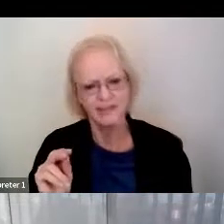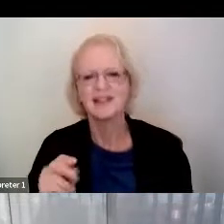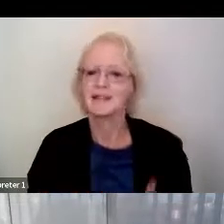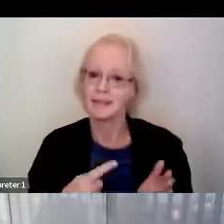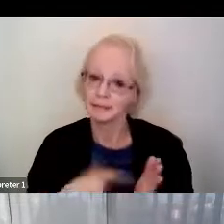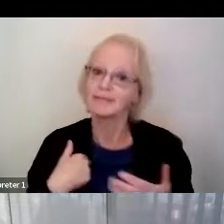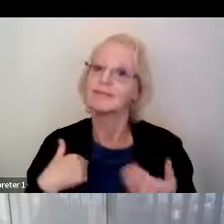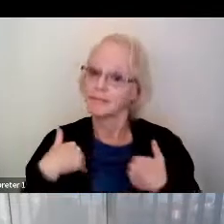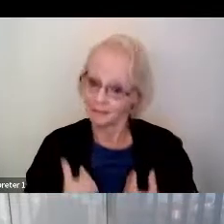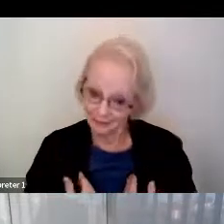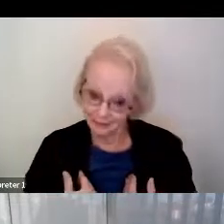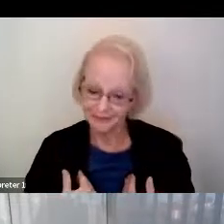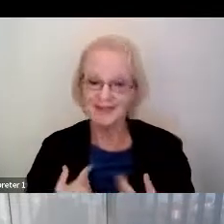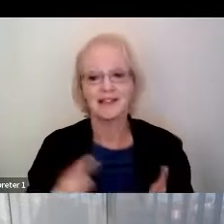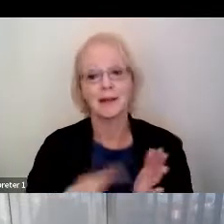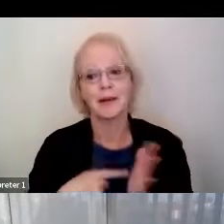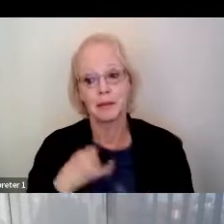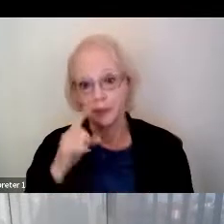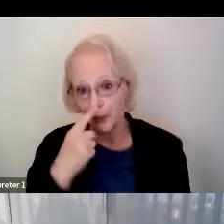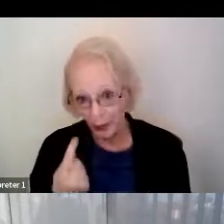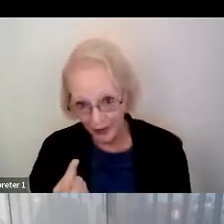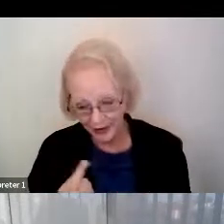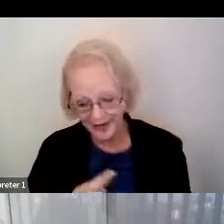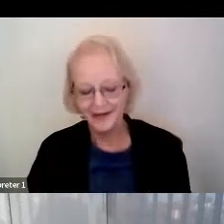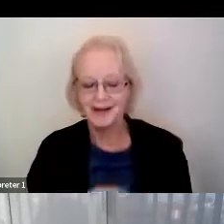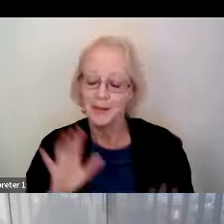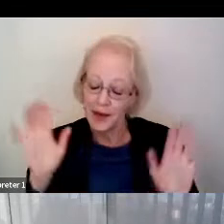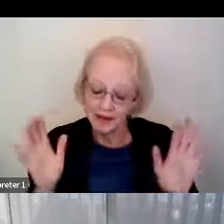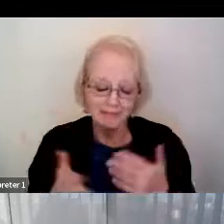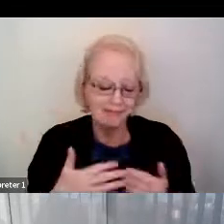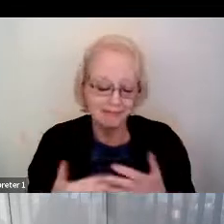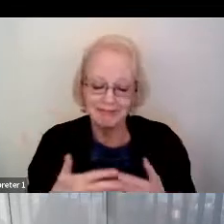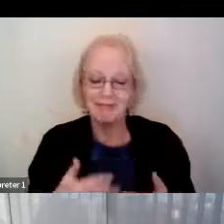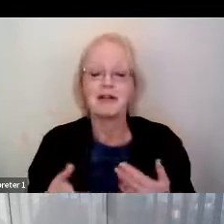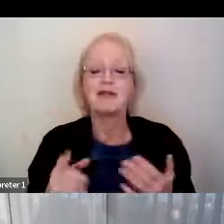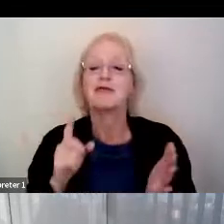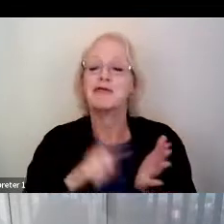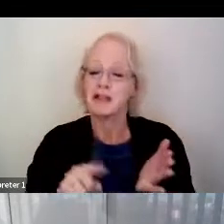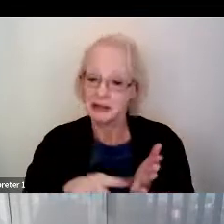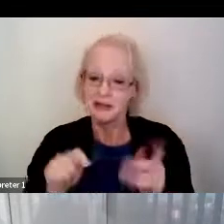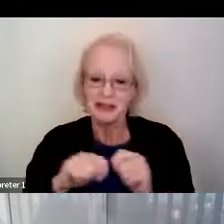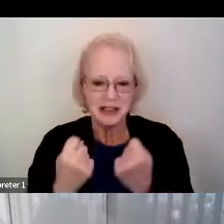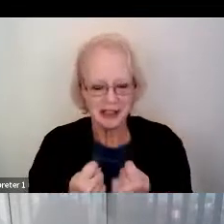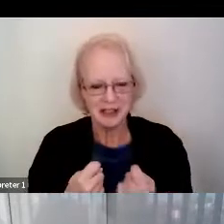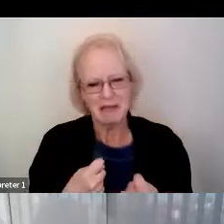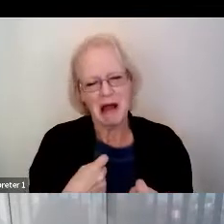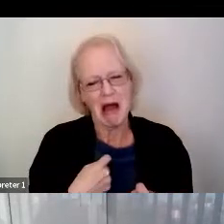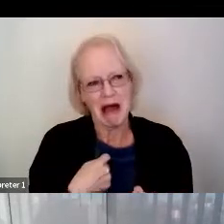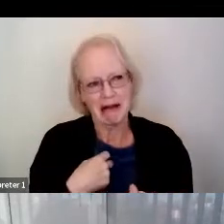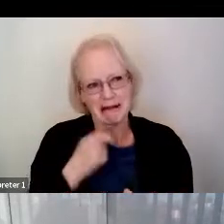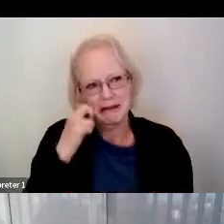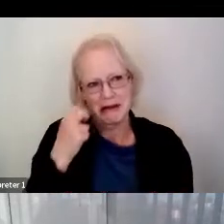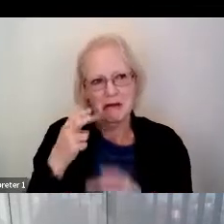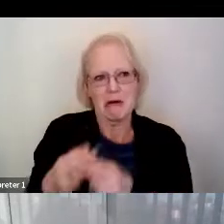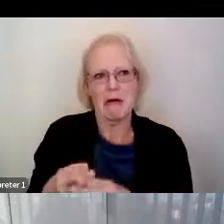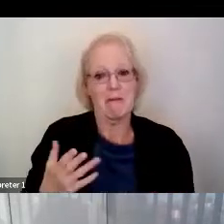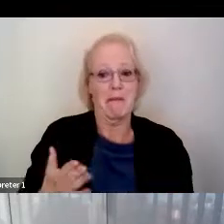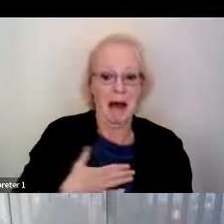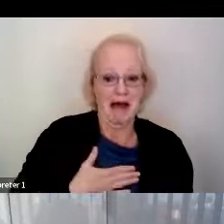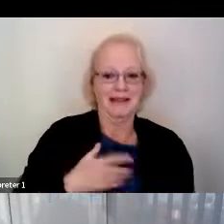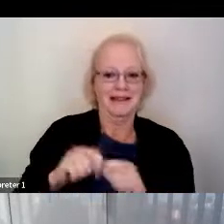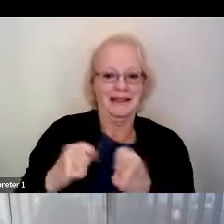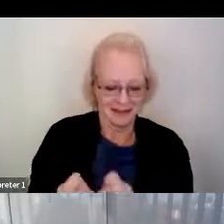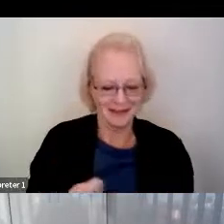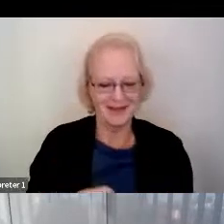sometimes, as well as very bored. Nevertheless, my research team, I dare to call them my team from UCSF, is great,